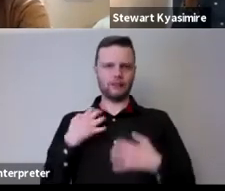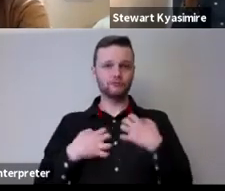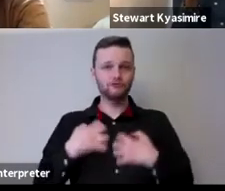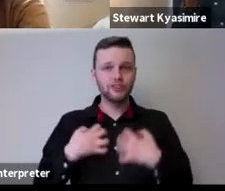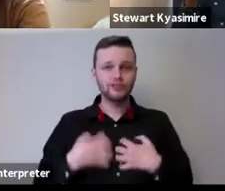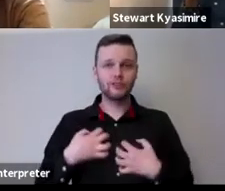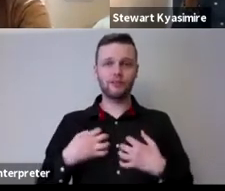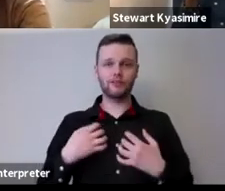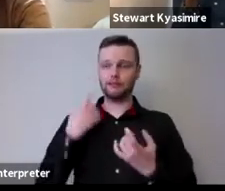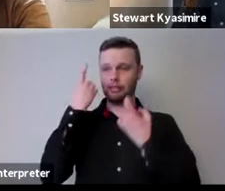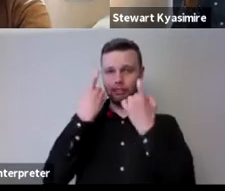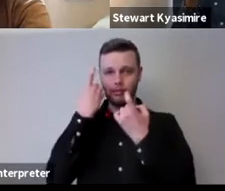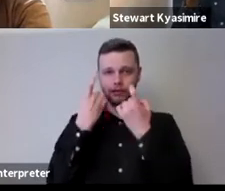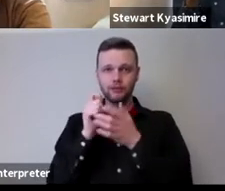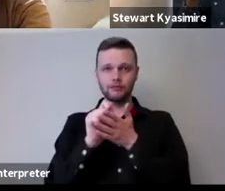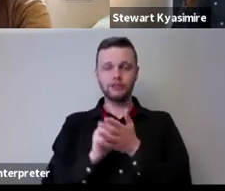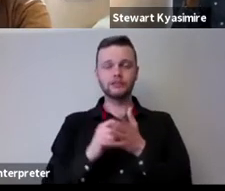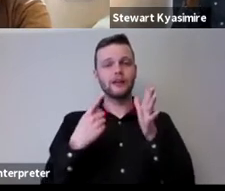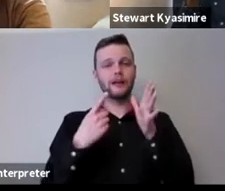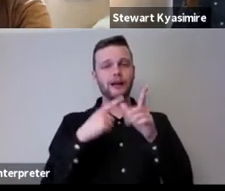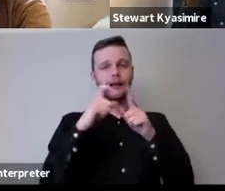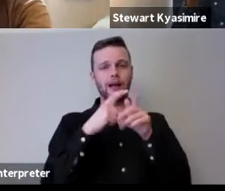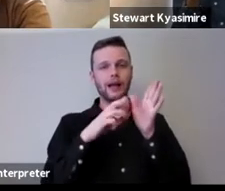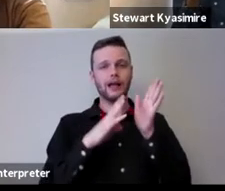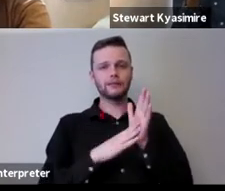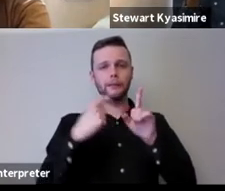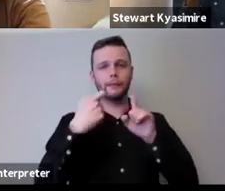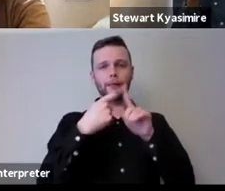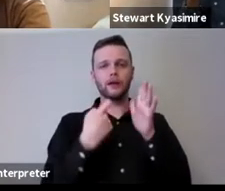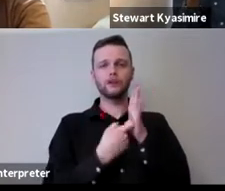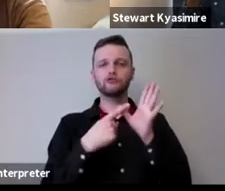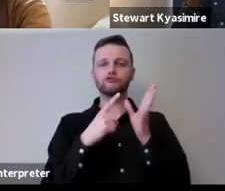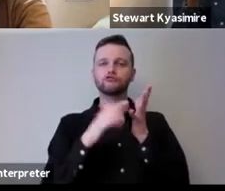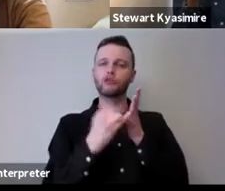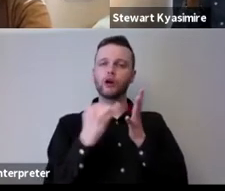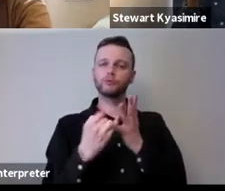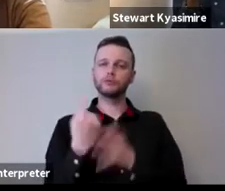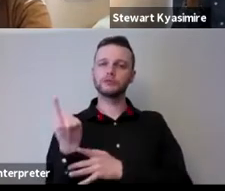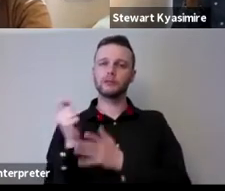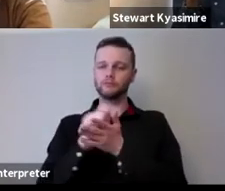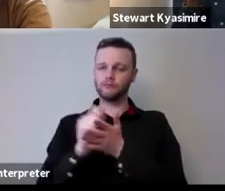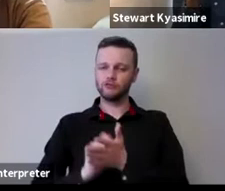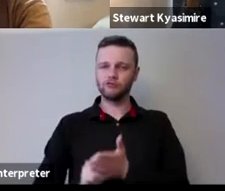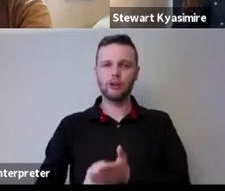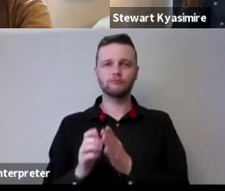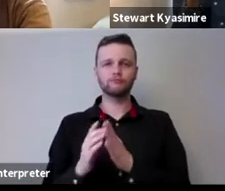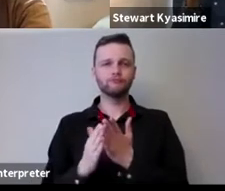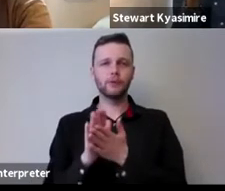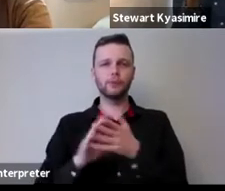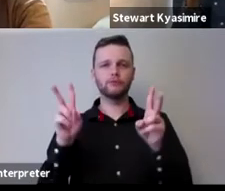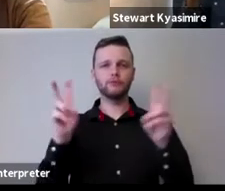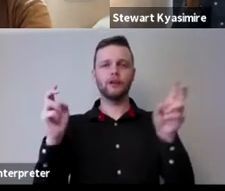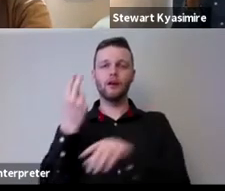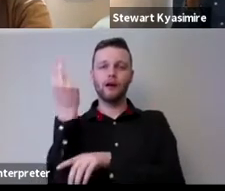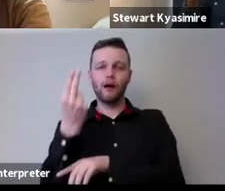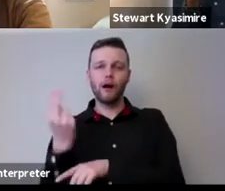thinkers or writers is adam krauss who is a norwegian art theoretician and they already published a while ago this little book is called artist politics